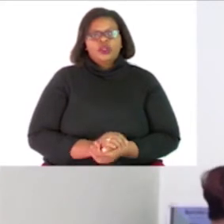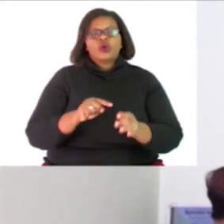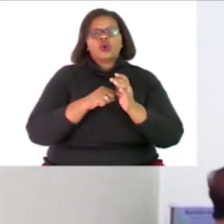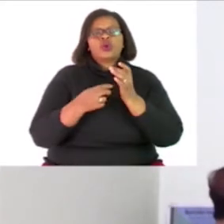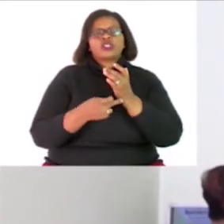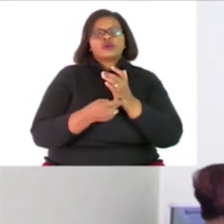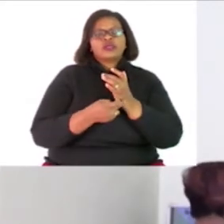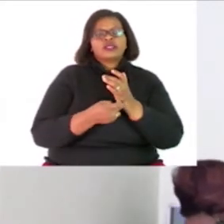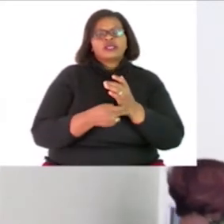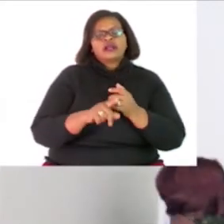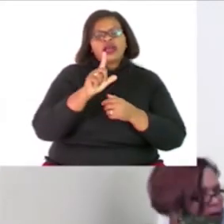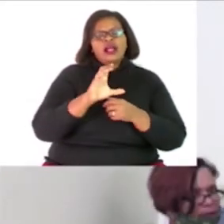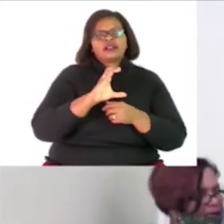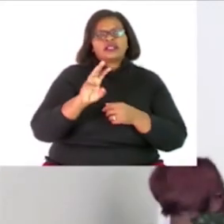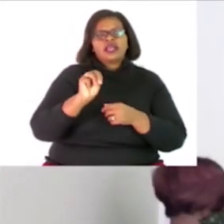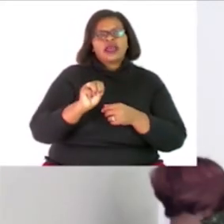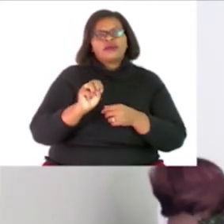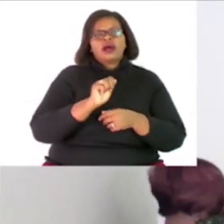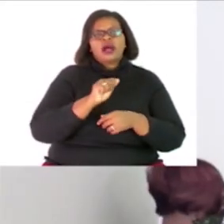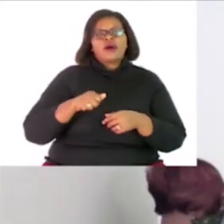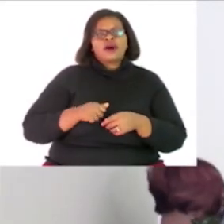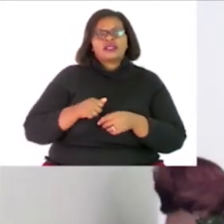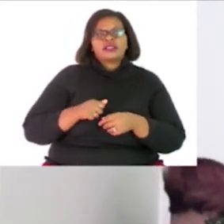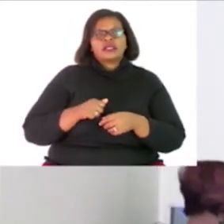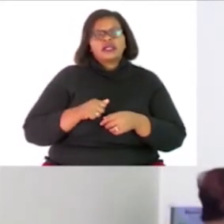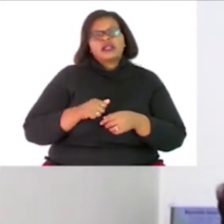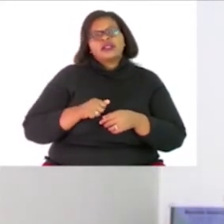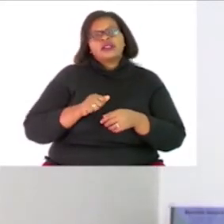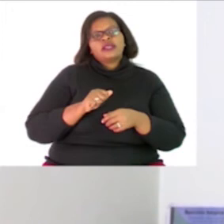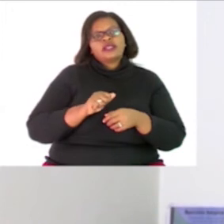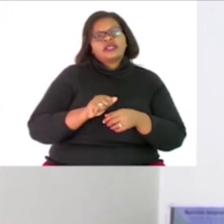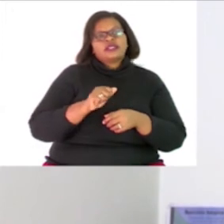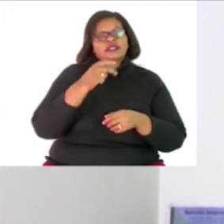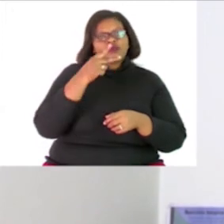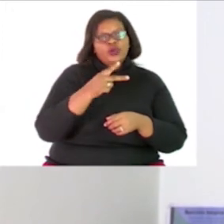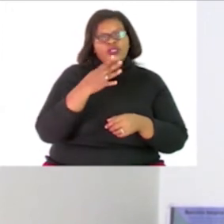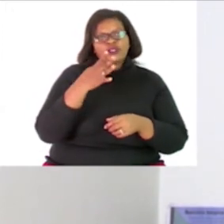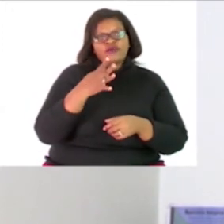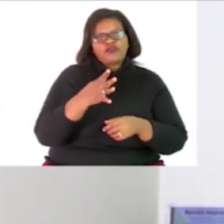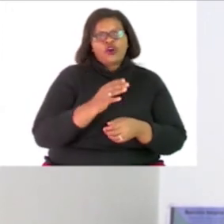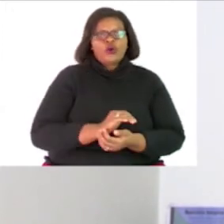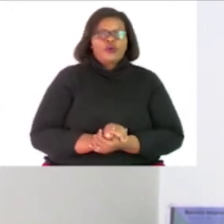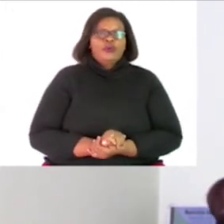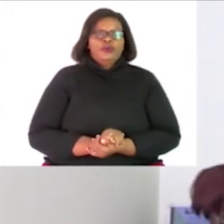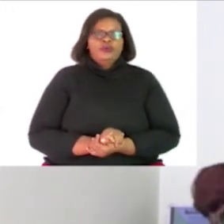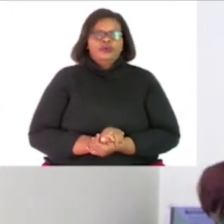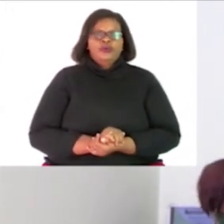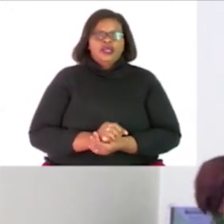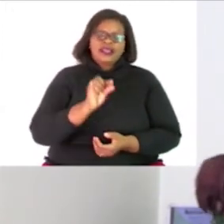our LCM our lowest common multiple of six and eight is twenty